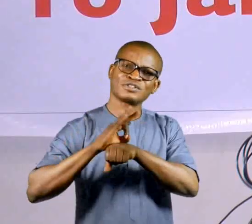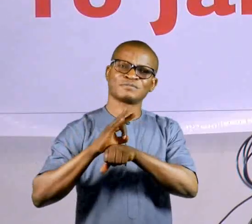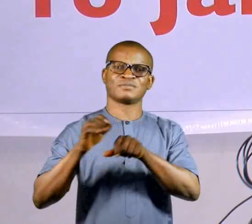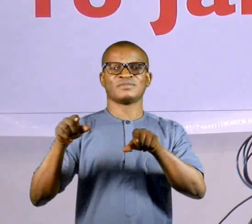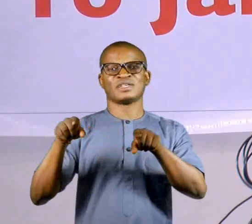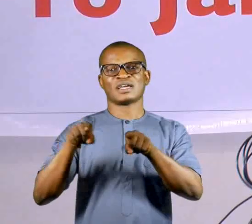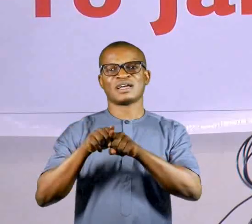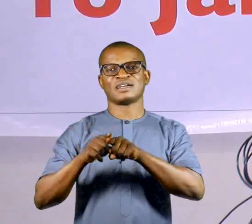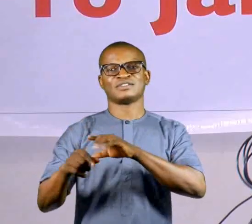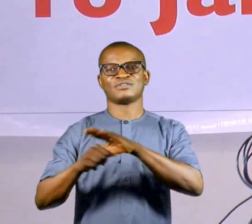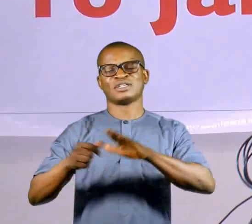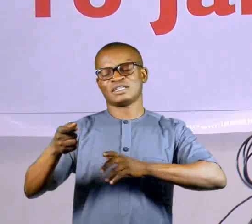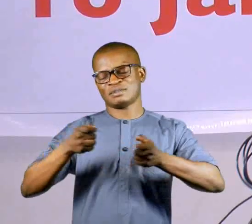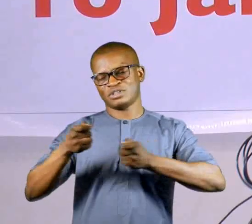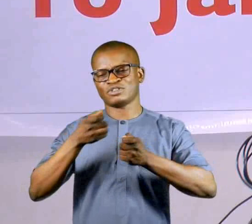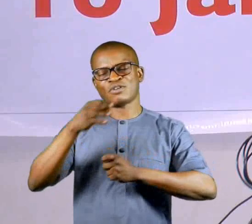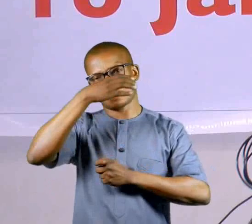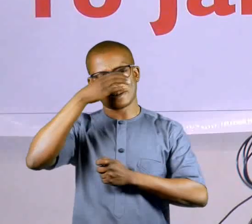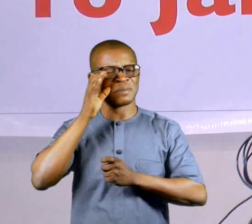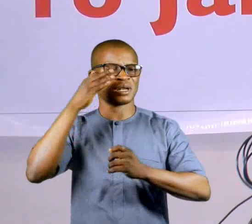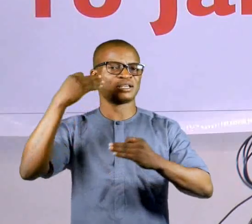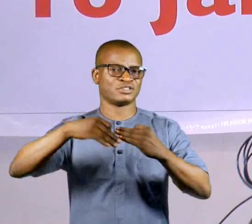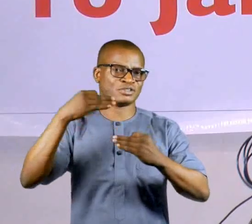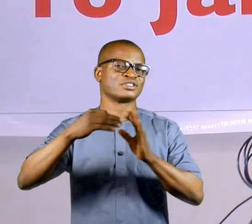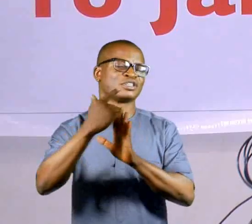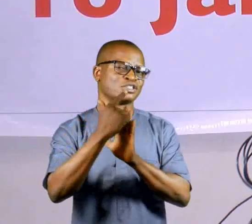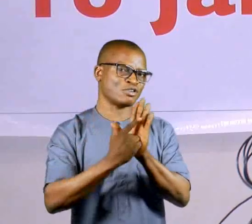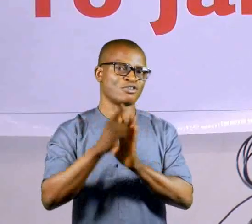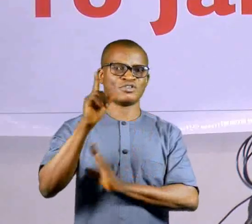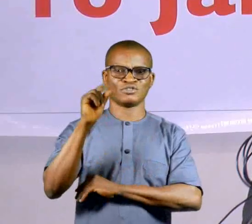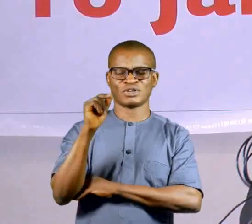a message under the administration of criminal justice act